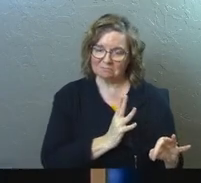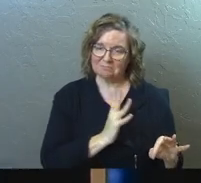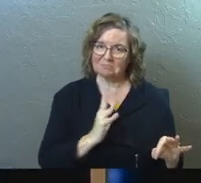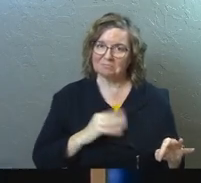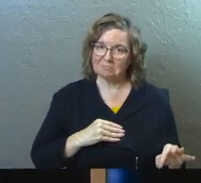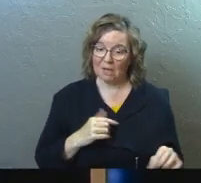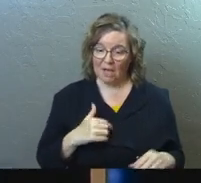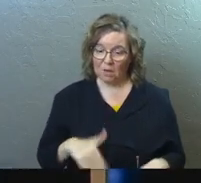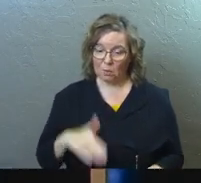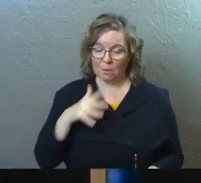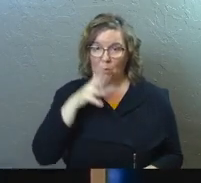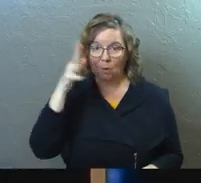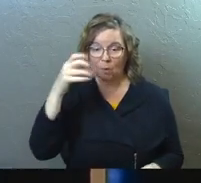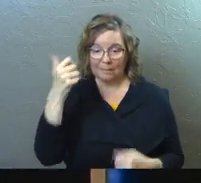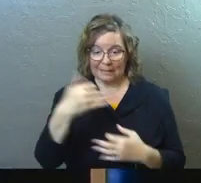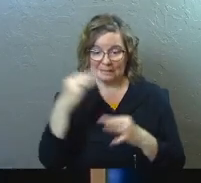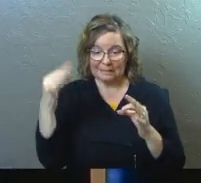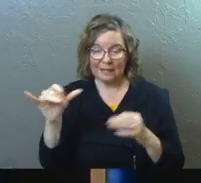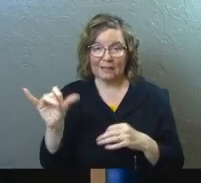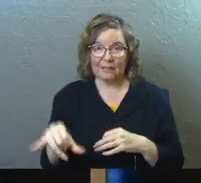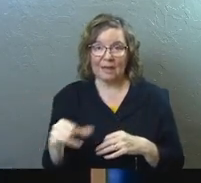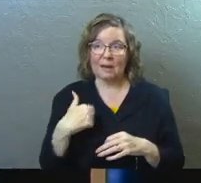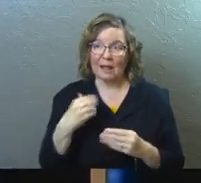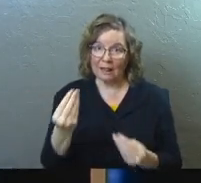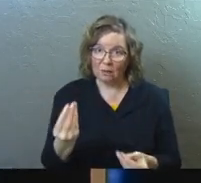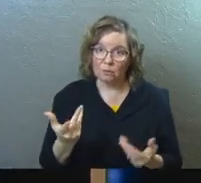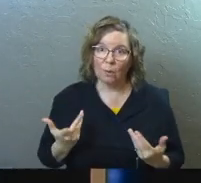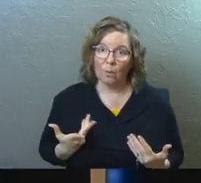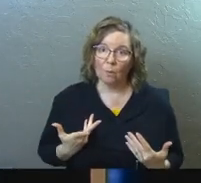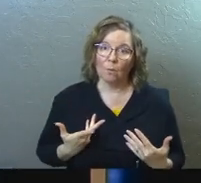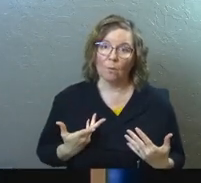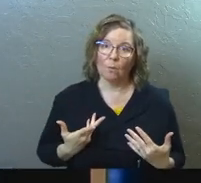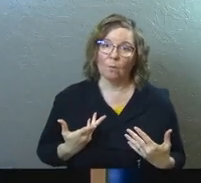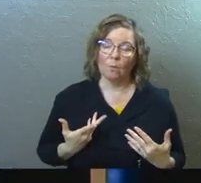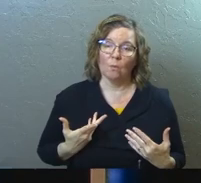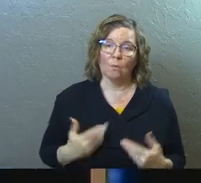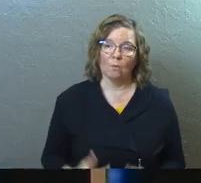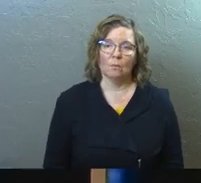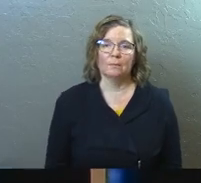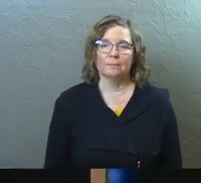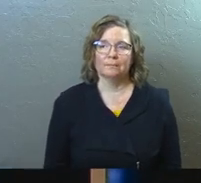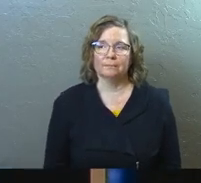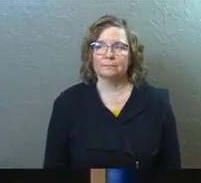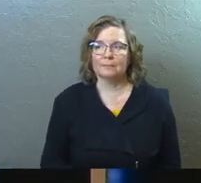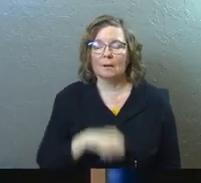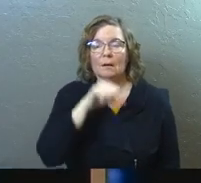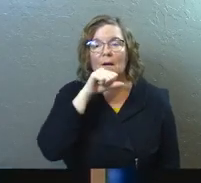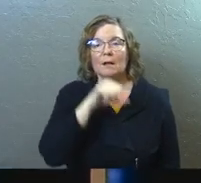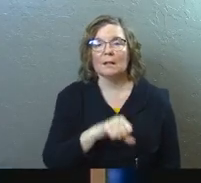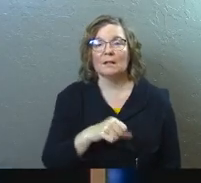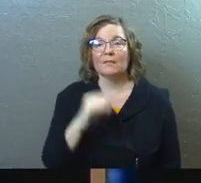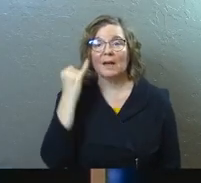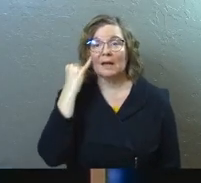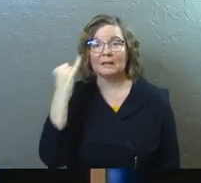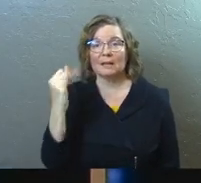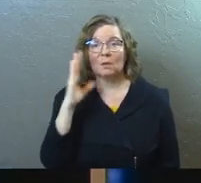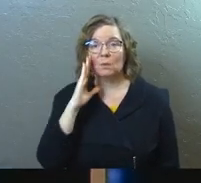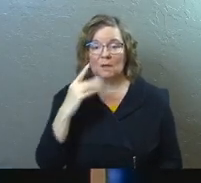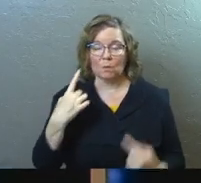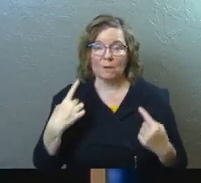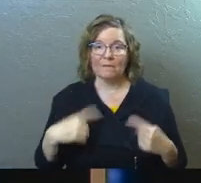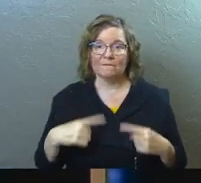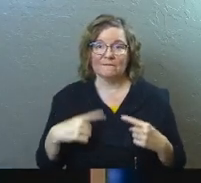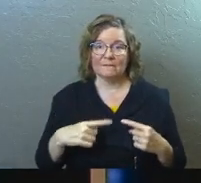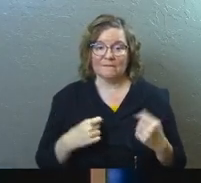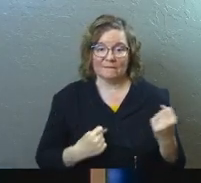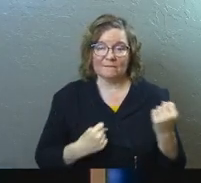But I grew up with grandparents who made decisions like that and let us know about it. I love the idea that we're going to fight